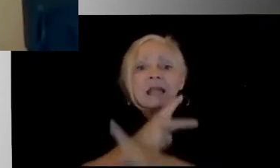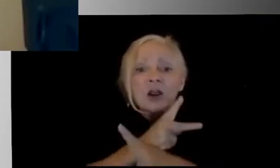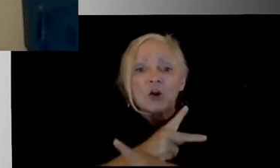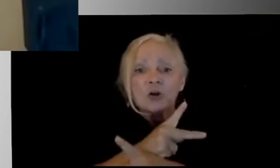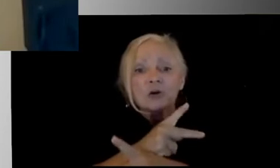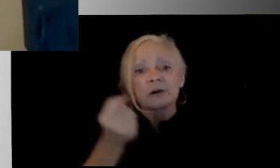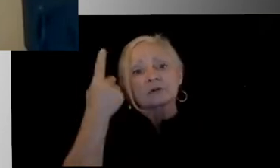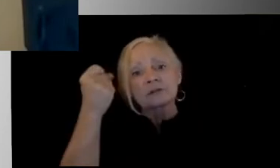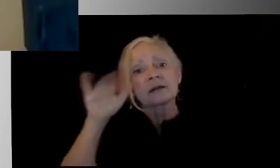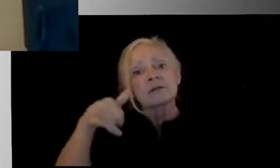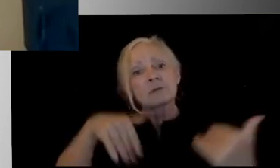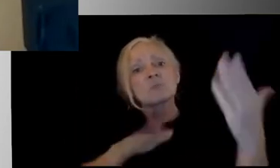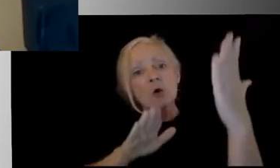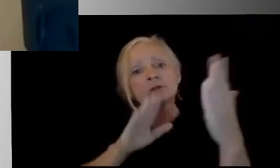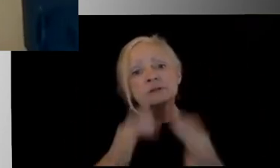so useful. So, yeah.